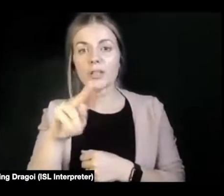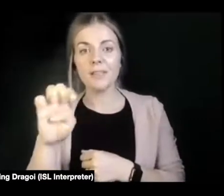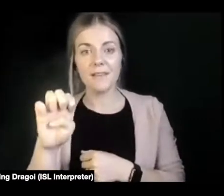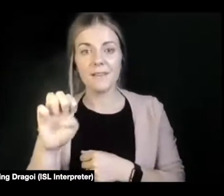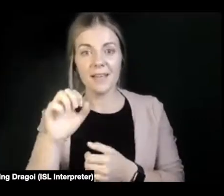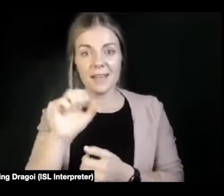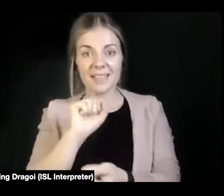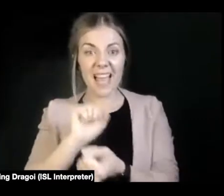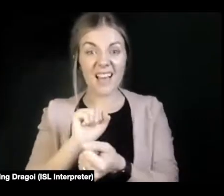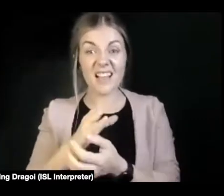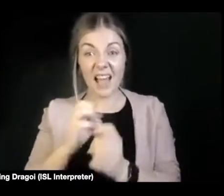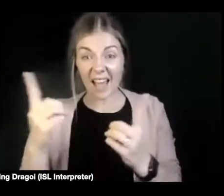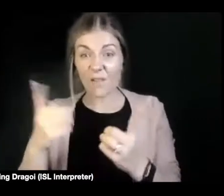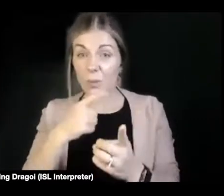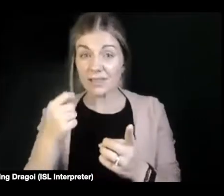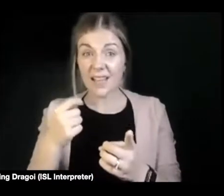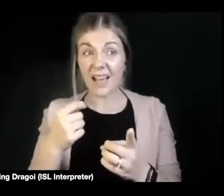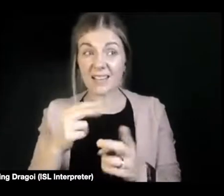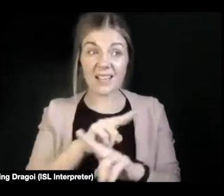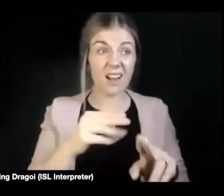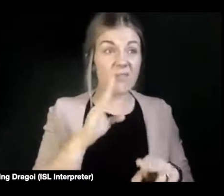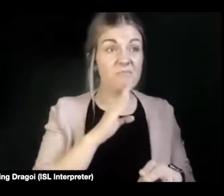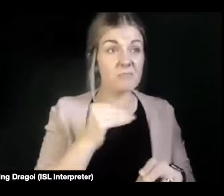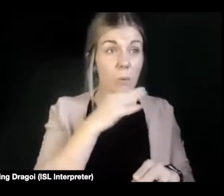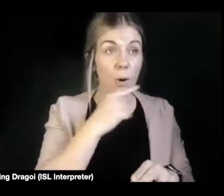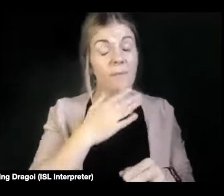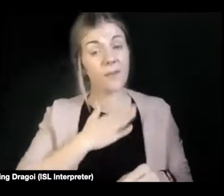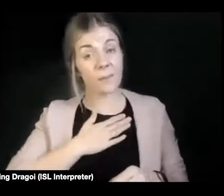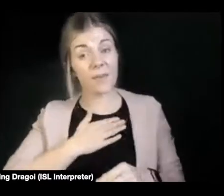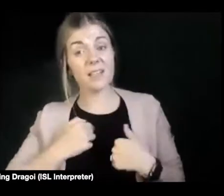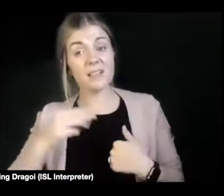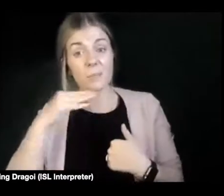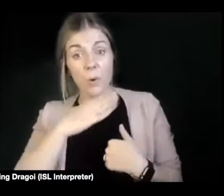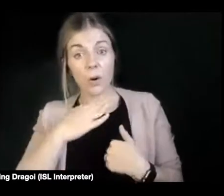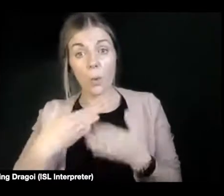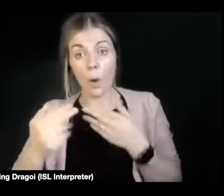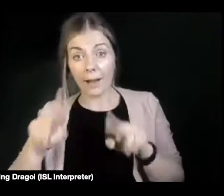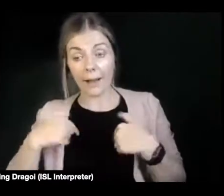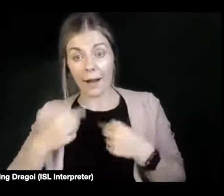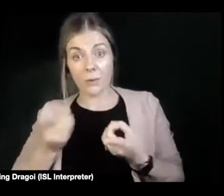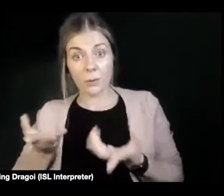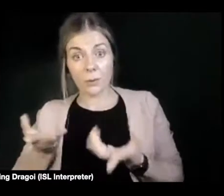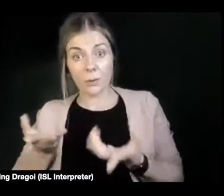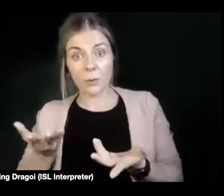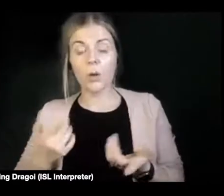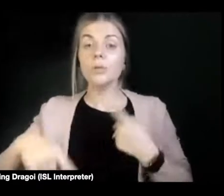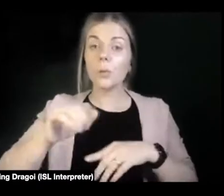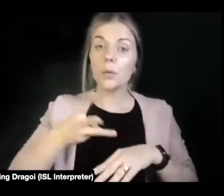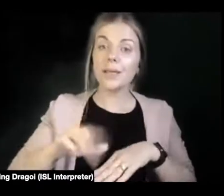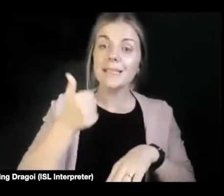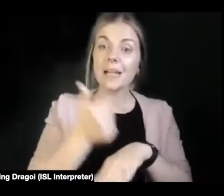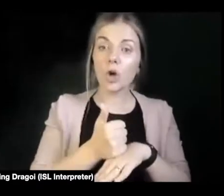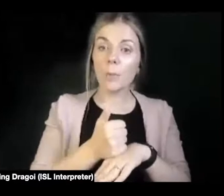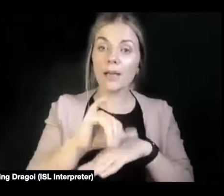me it's not that important, but it is to me. And what can we do? So we will be setting up a surgery with her and an